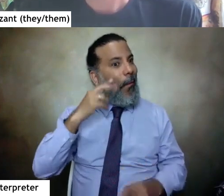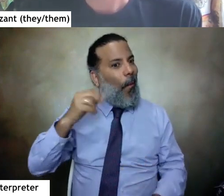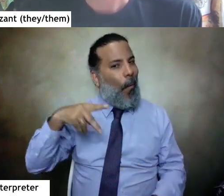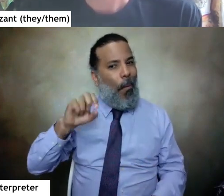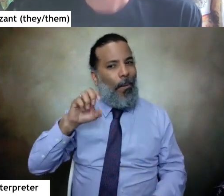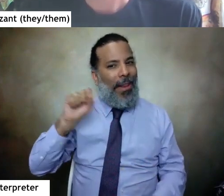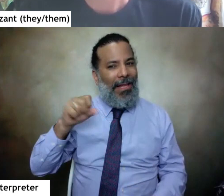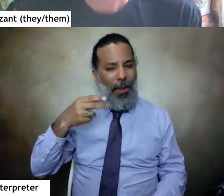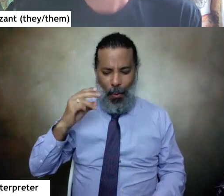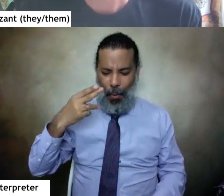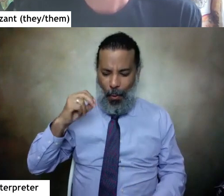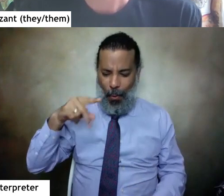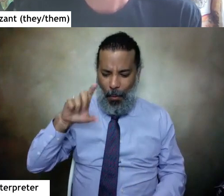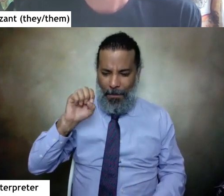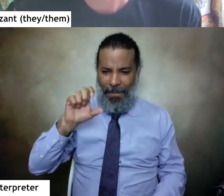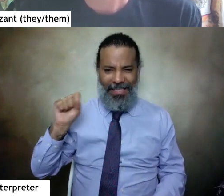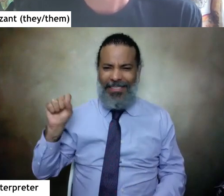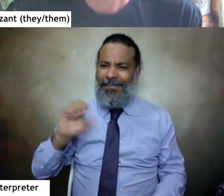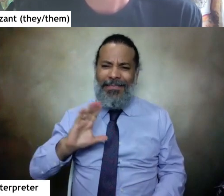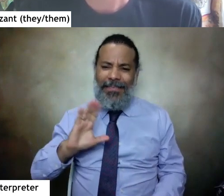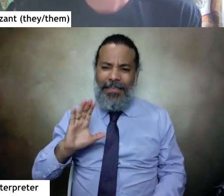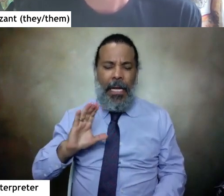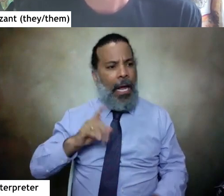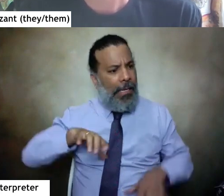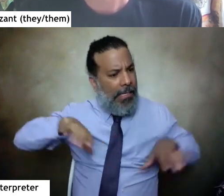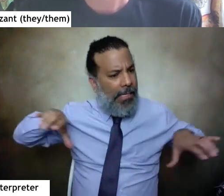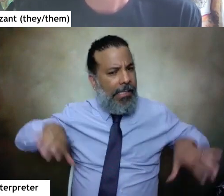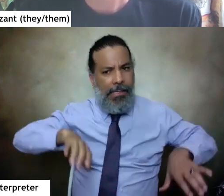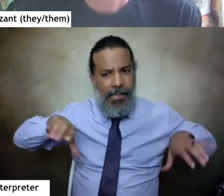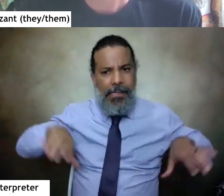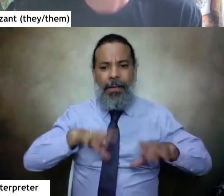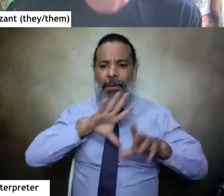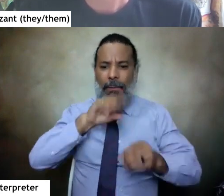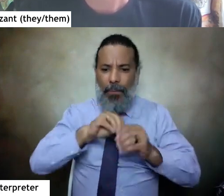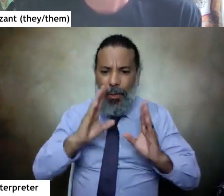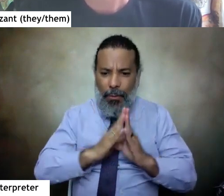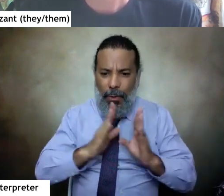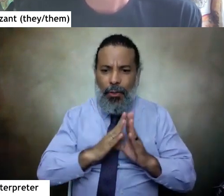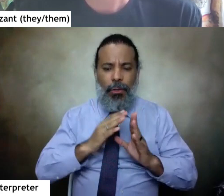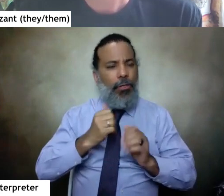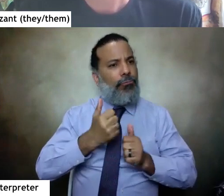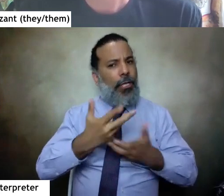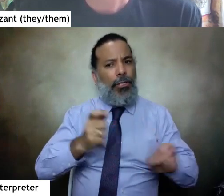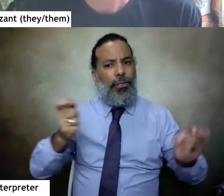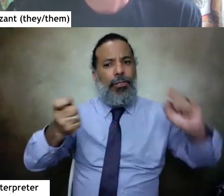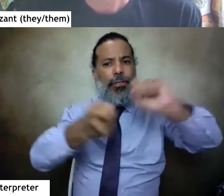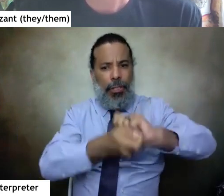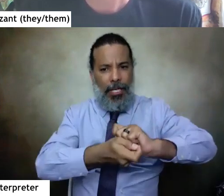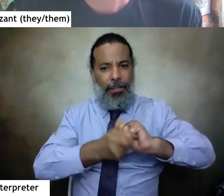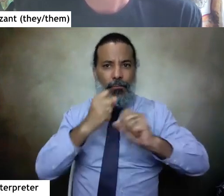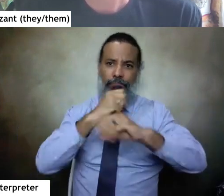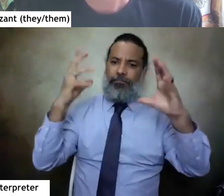am i because i'm doing a lot of work and community to try to bring about the future we dream of